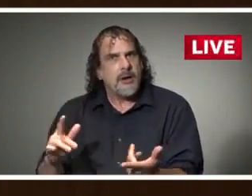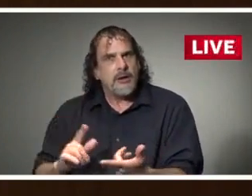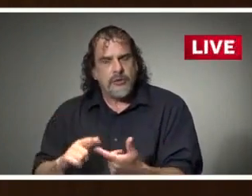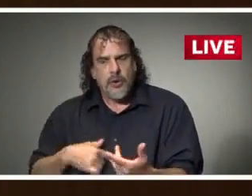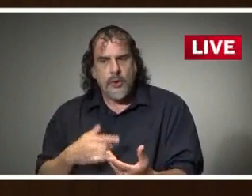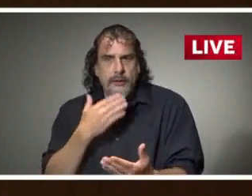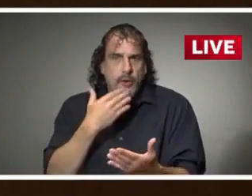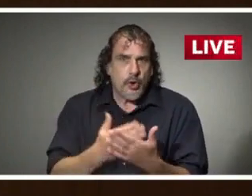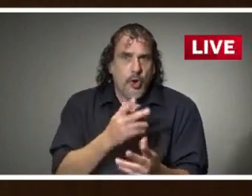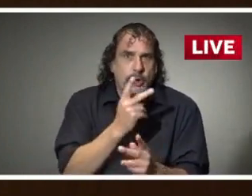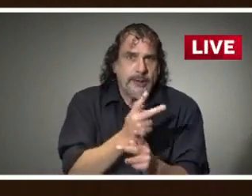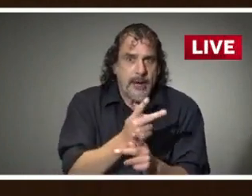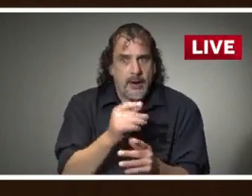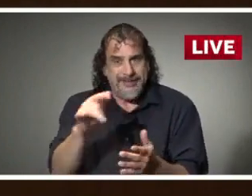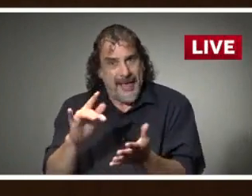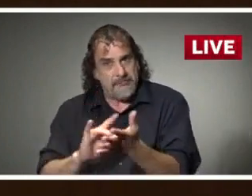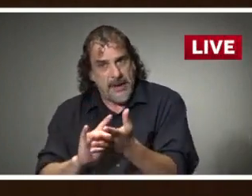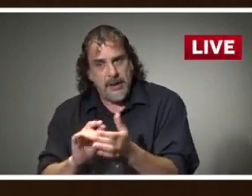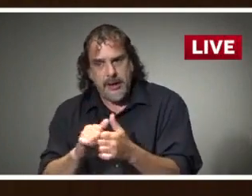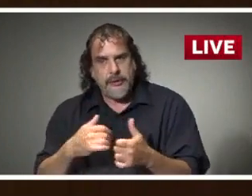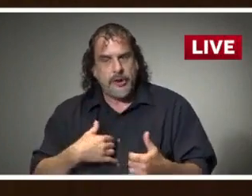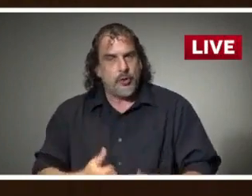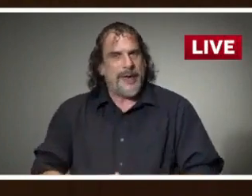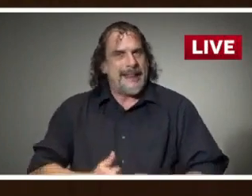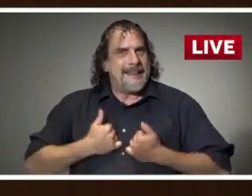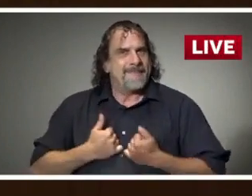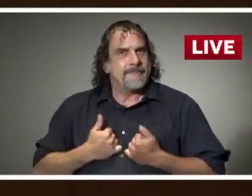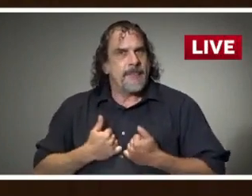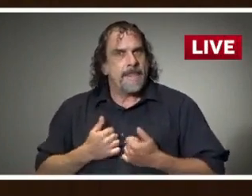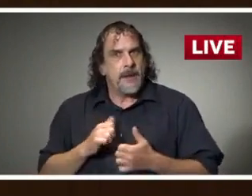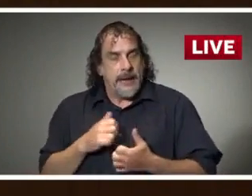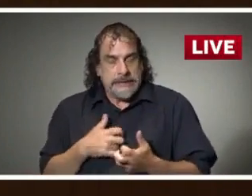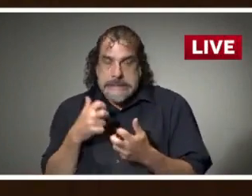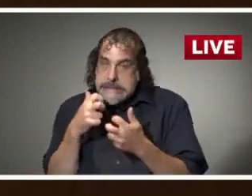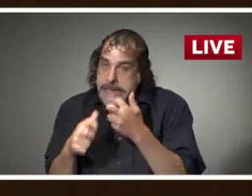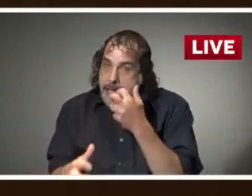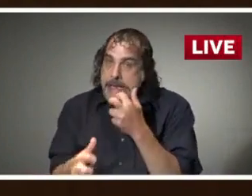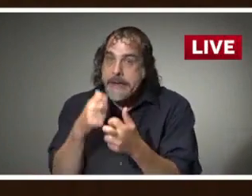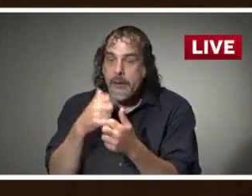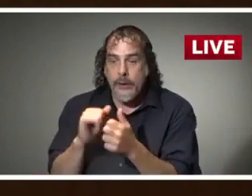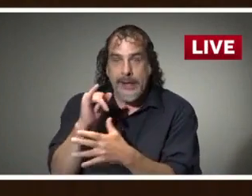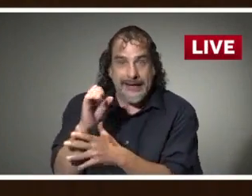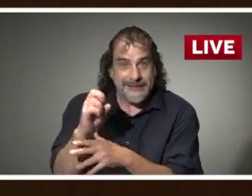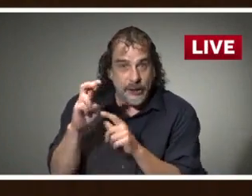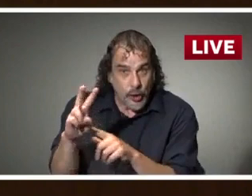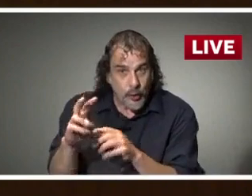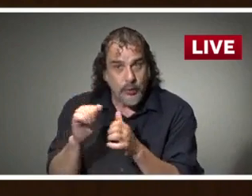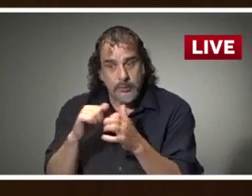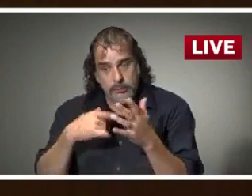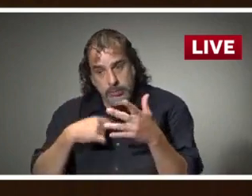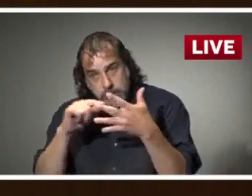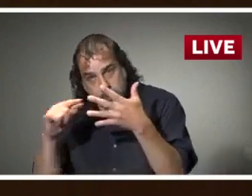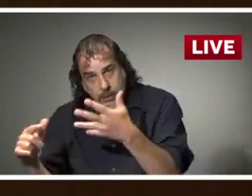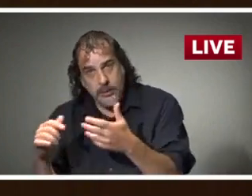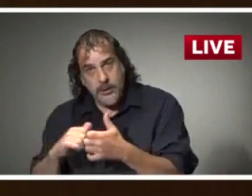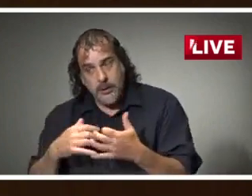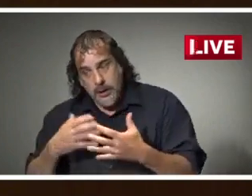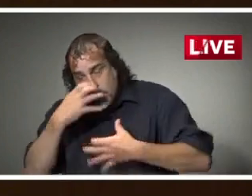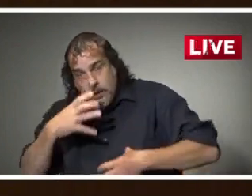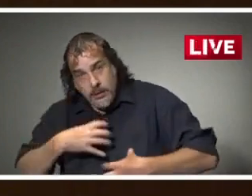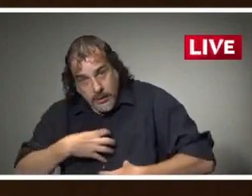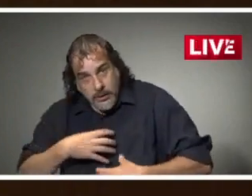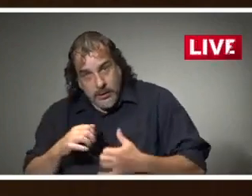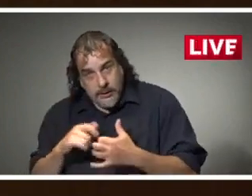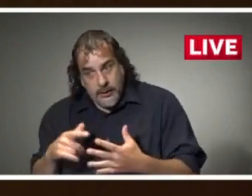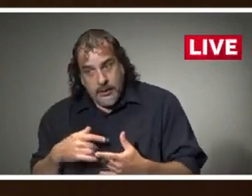it's very survivable. It can be difficult to go through ventilator course and ICU support. But of people who require that level of